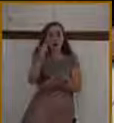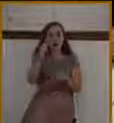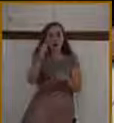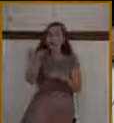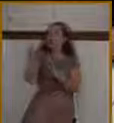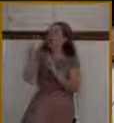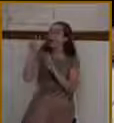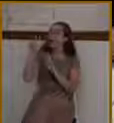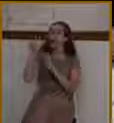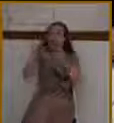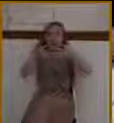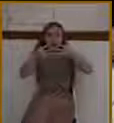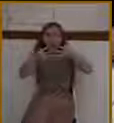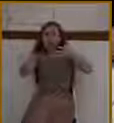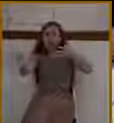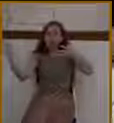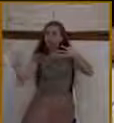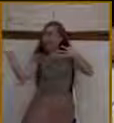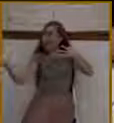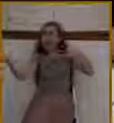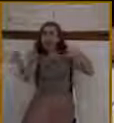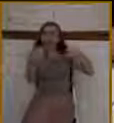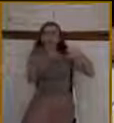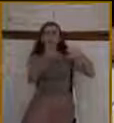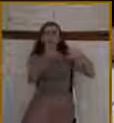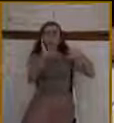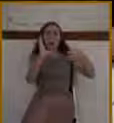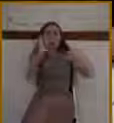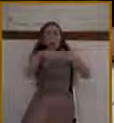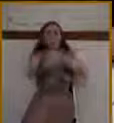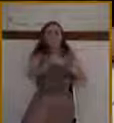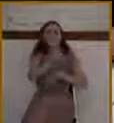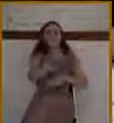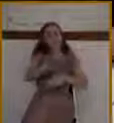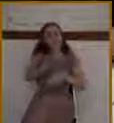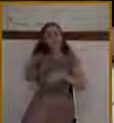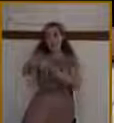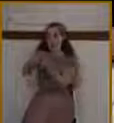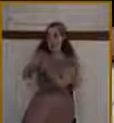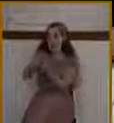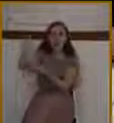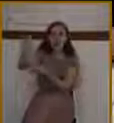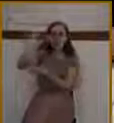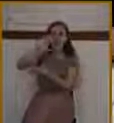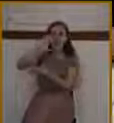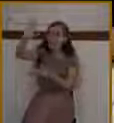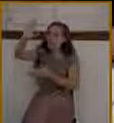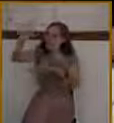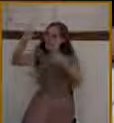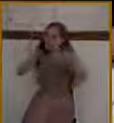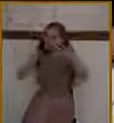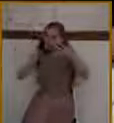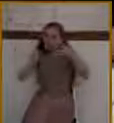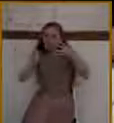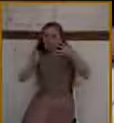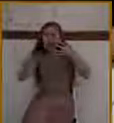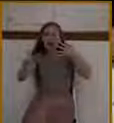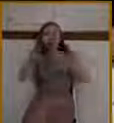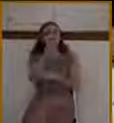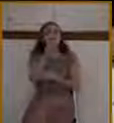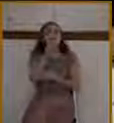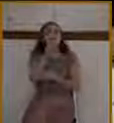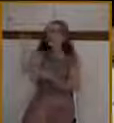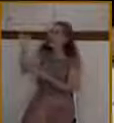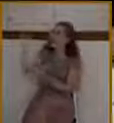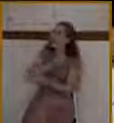doors, and the king of glory shall come in. Who is this king of glory? The Lord of hosts. He is the